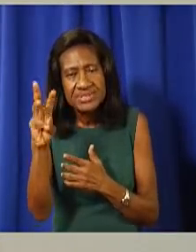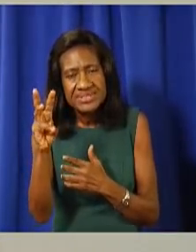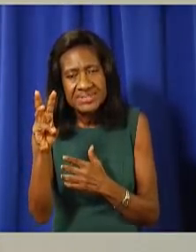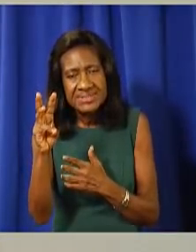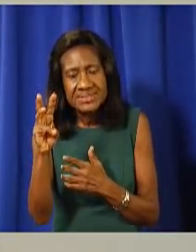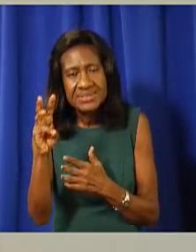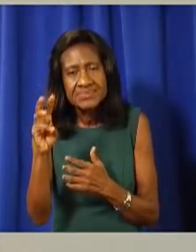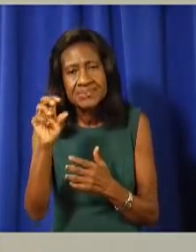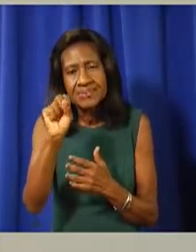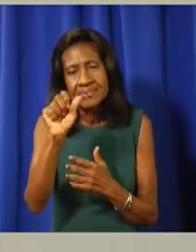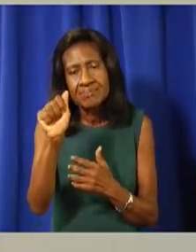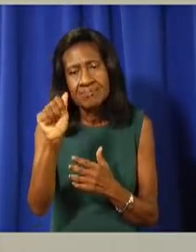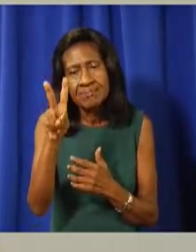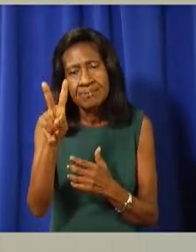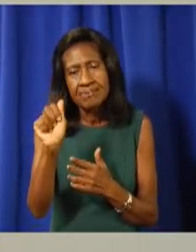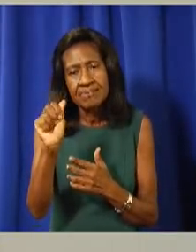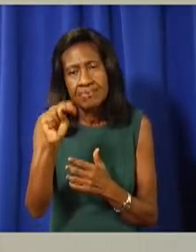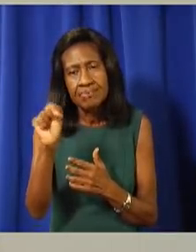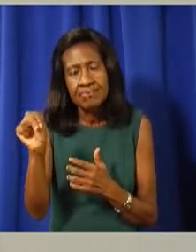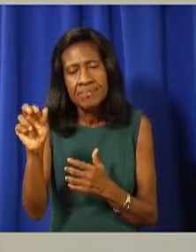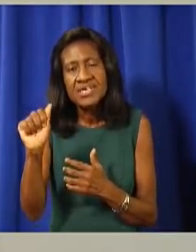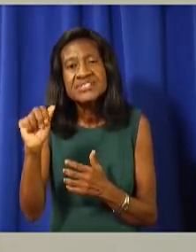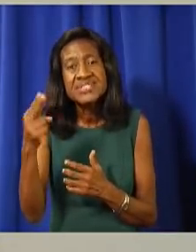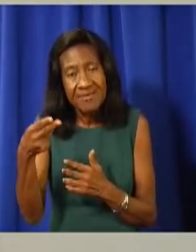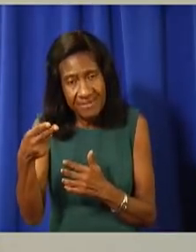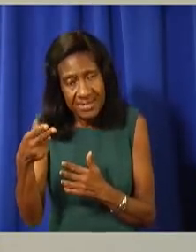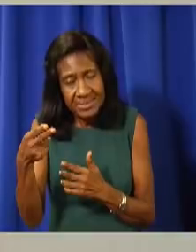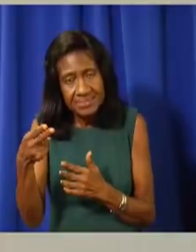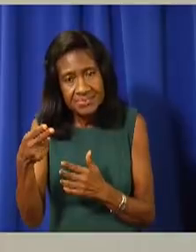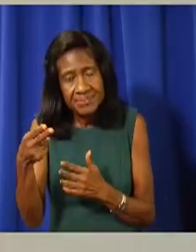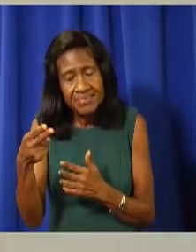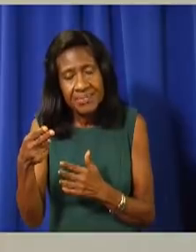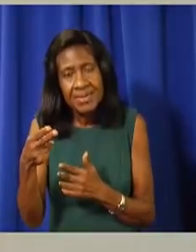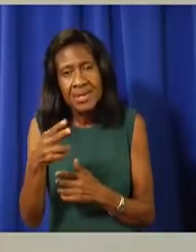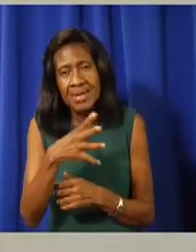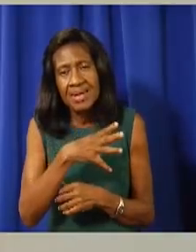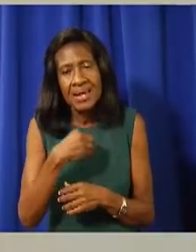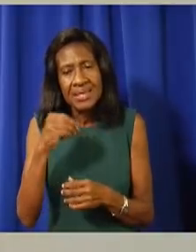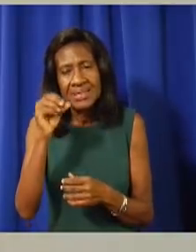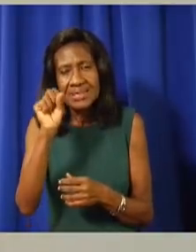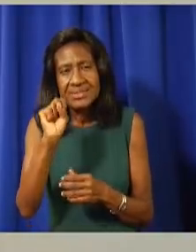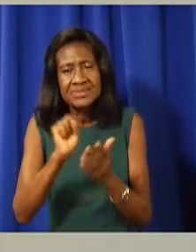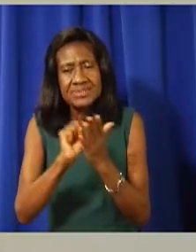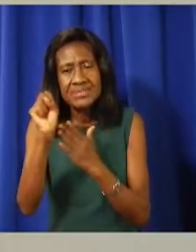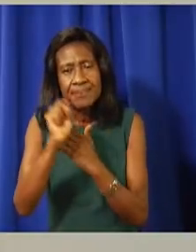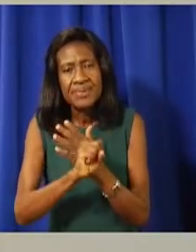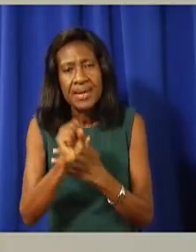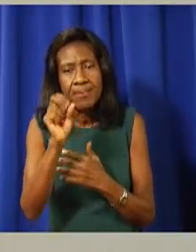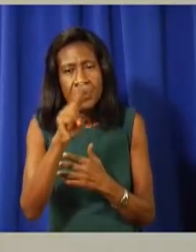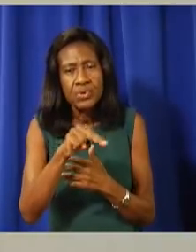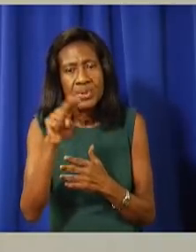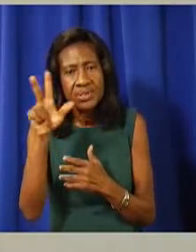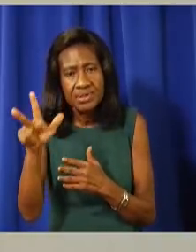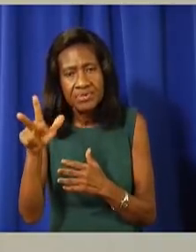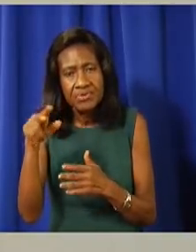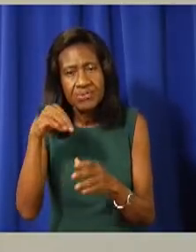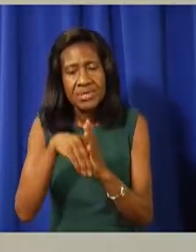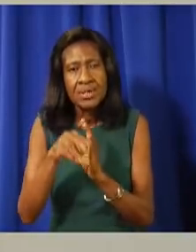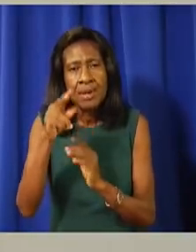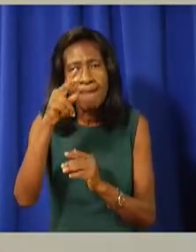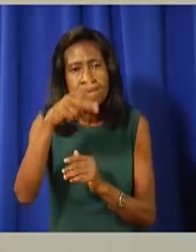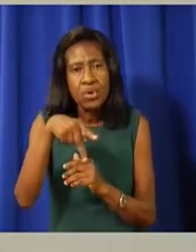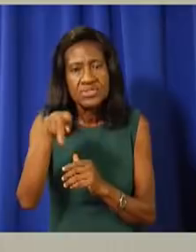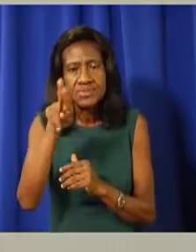Prospect Constituency Office, 33 Marina Drive on September 23rd. All of the community vaccine